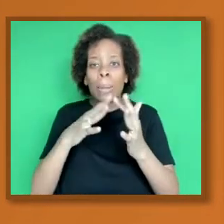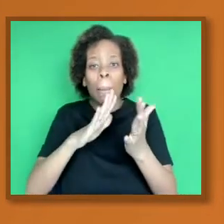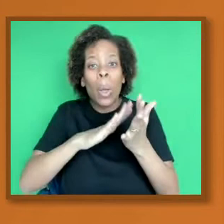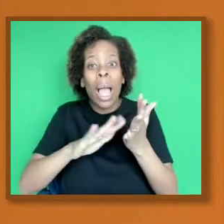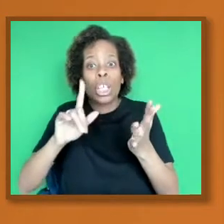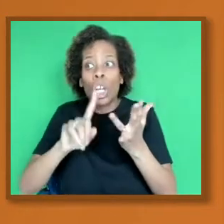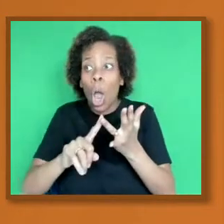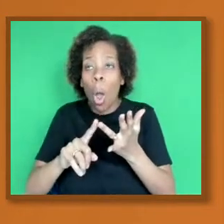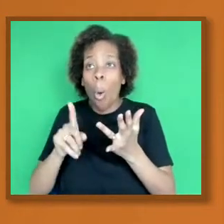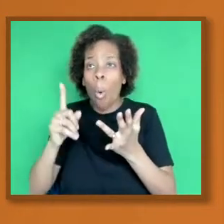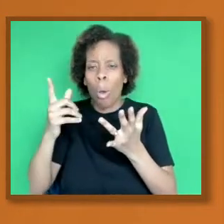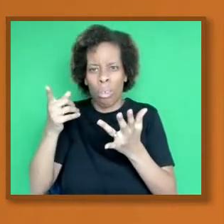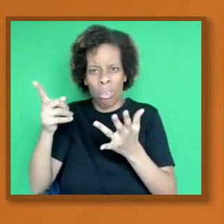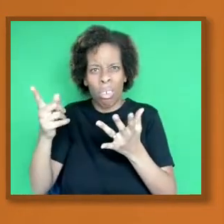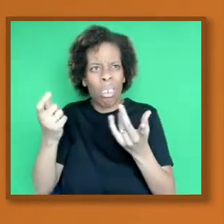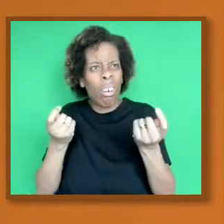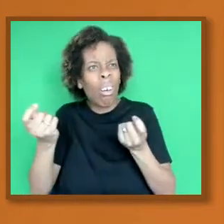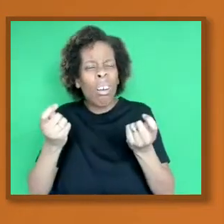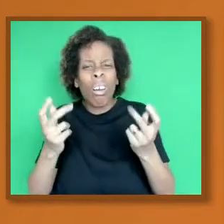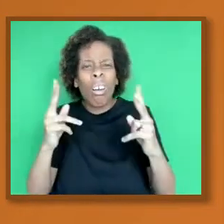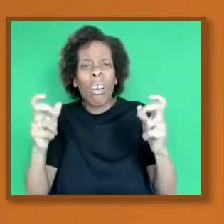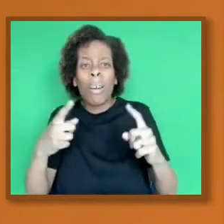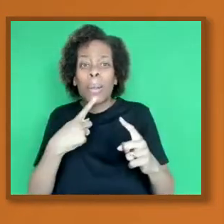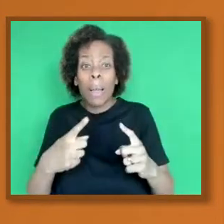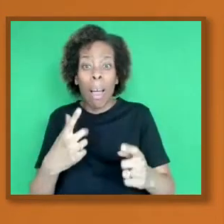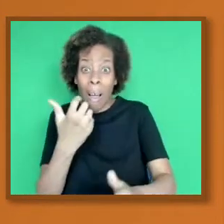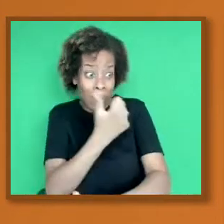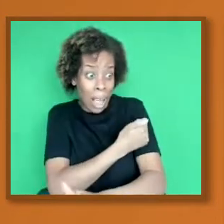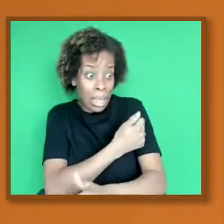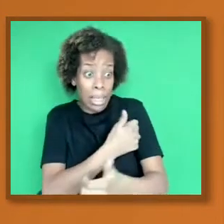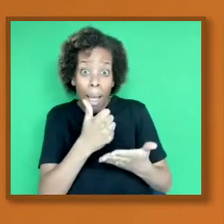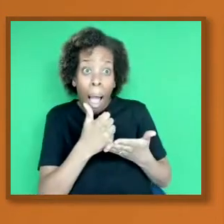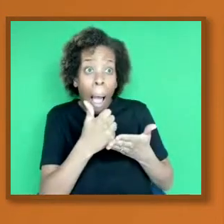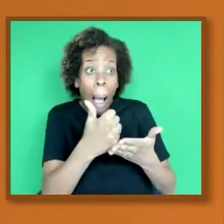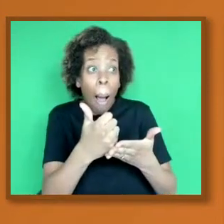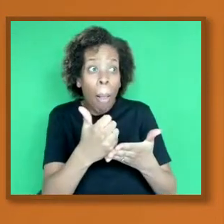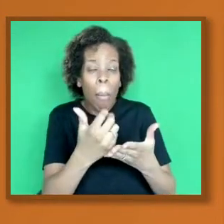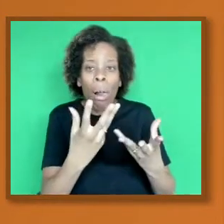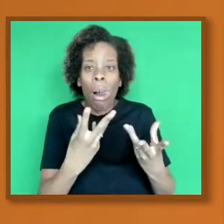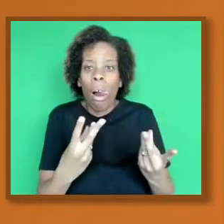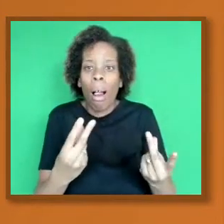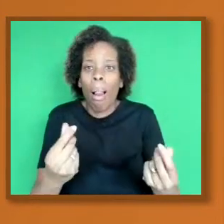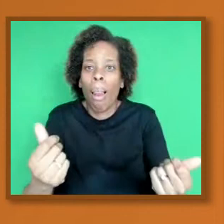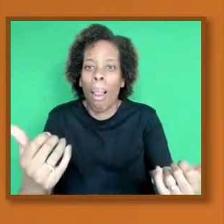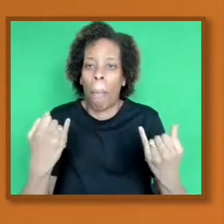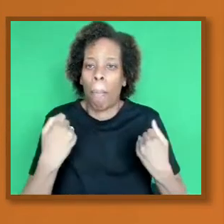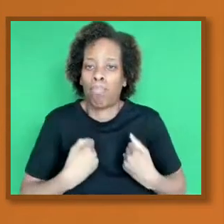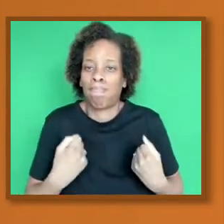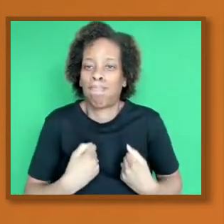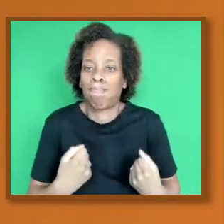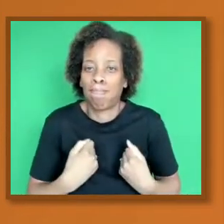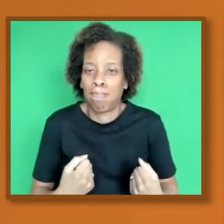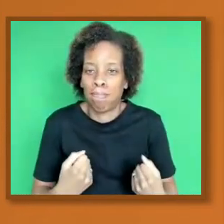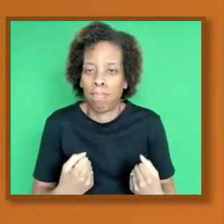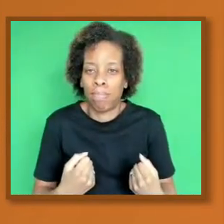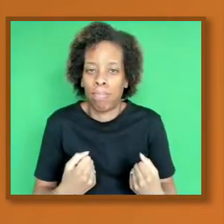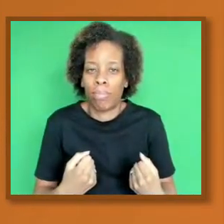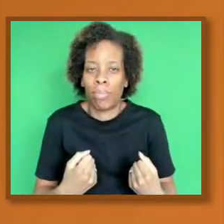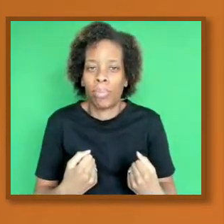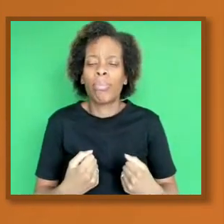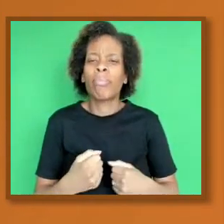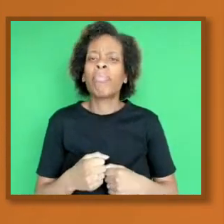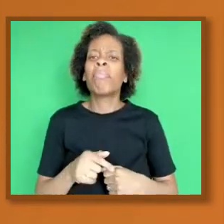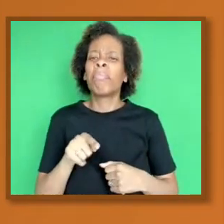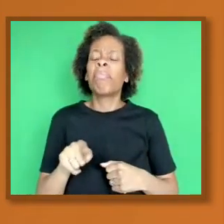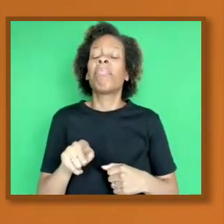role of vaccines has been an important one in terms of public health. I've heard this phrase, and I like to say it. In addition to clean